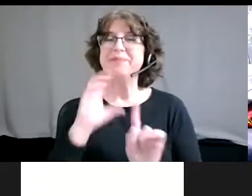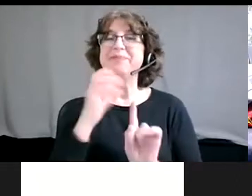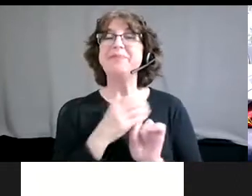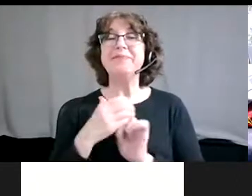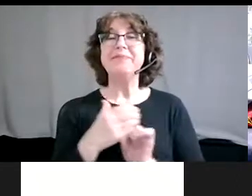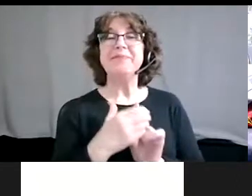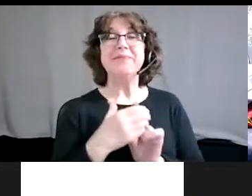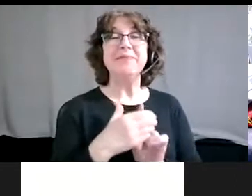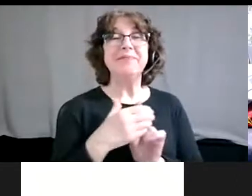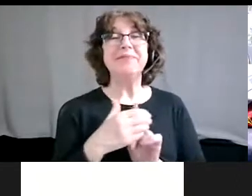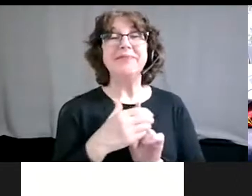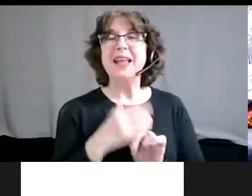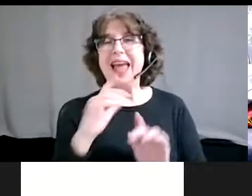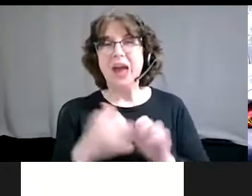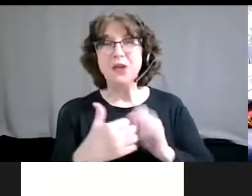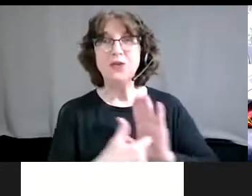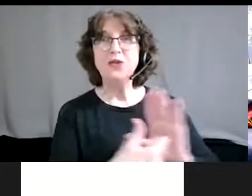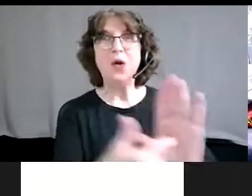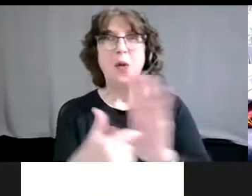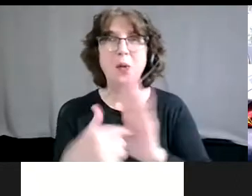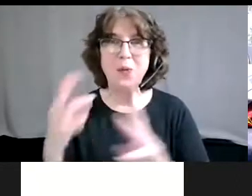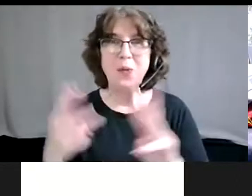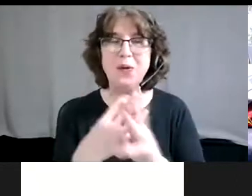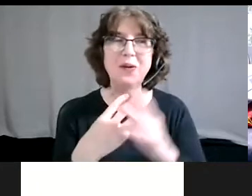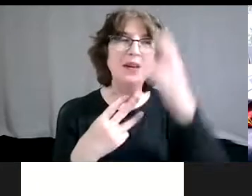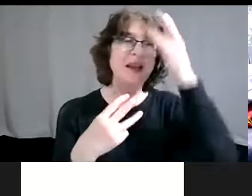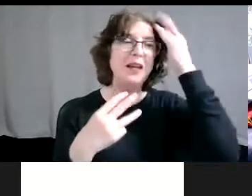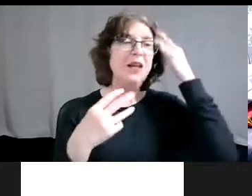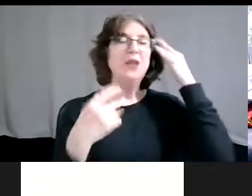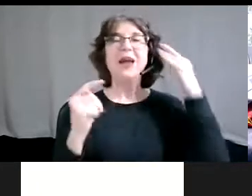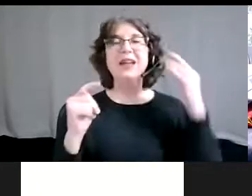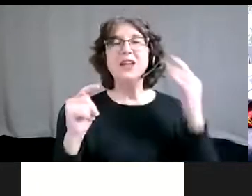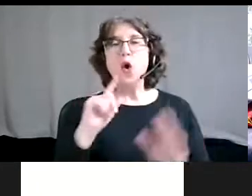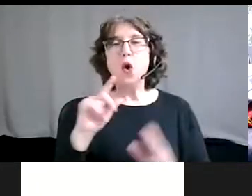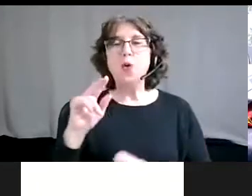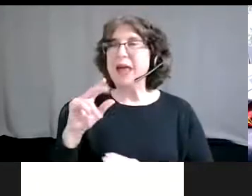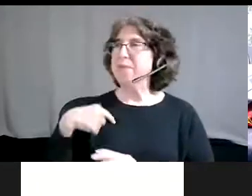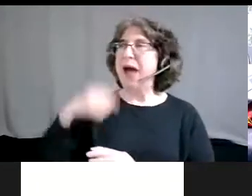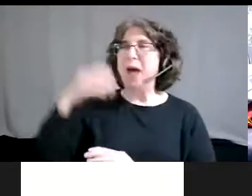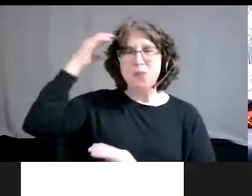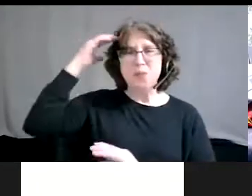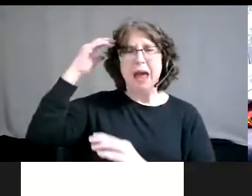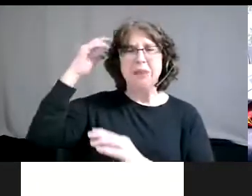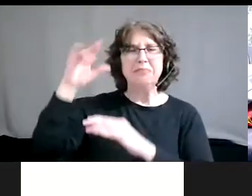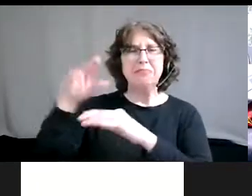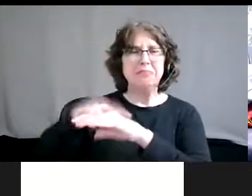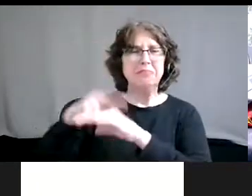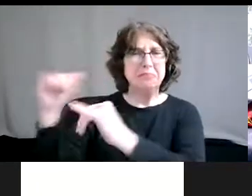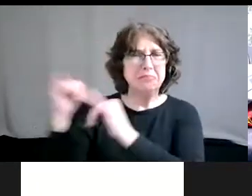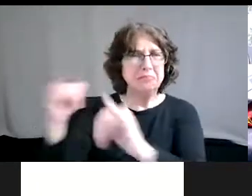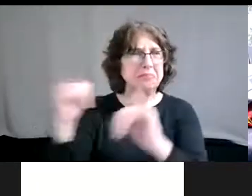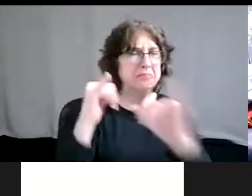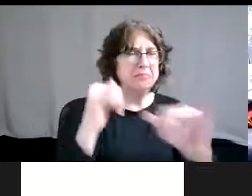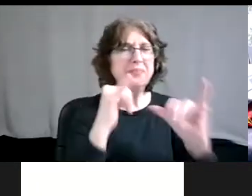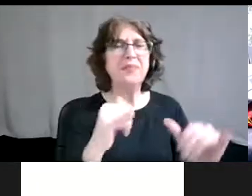the way that you show up in the world. You try to show up as if you're neurotypical or that you somehow, you know, you don't have